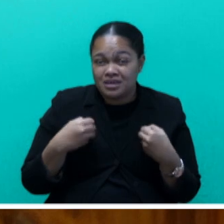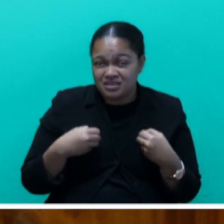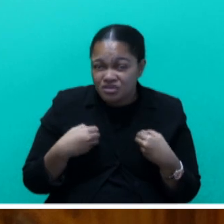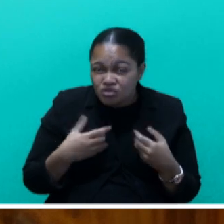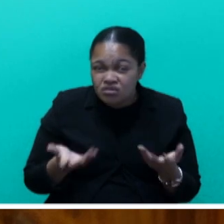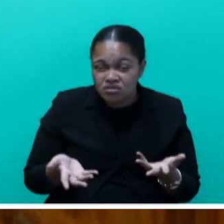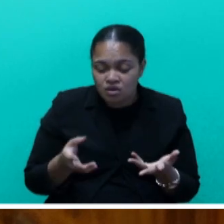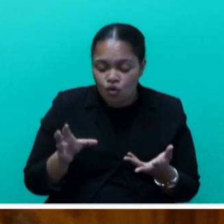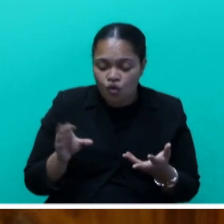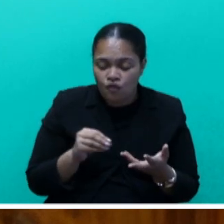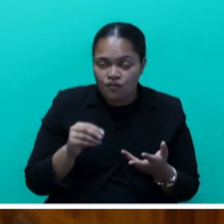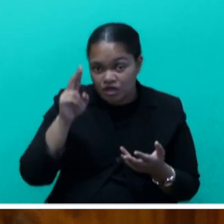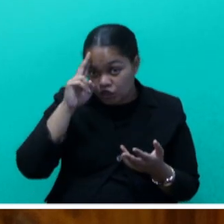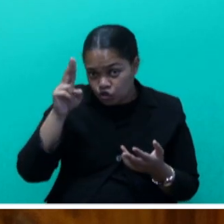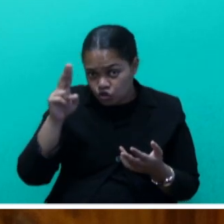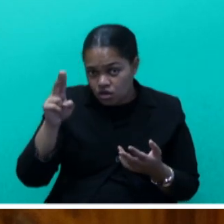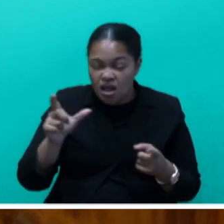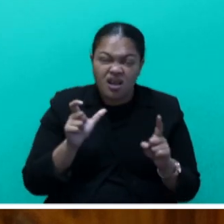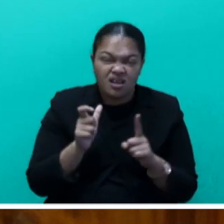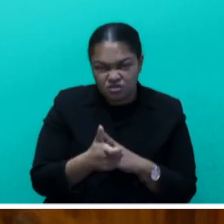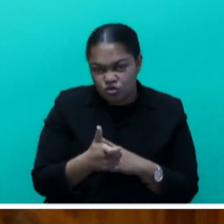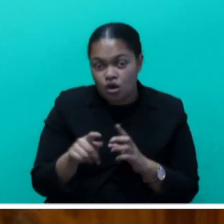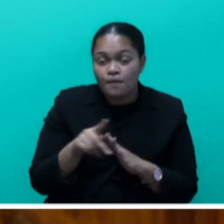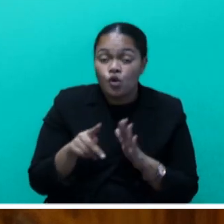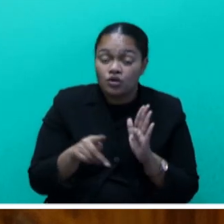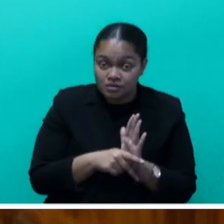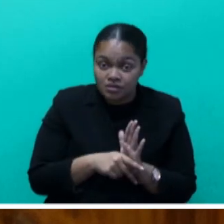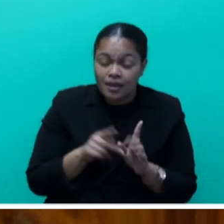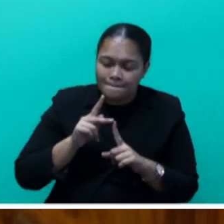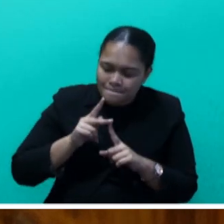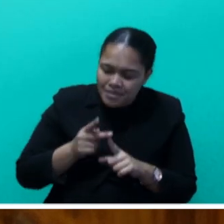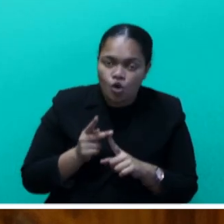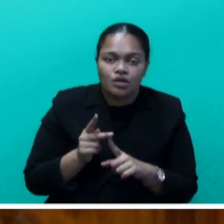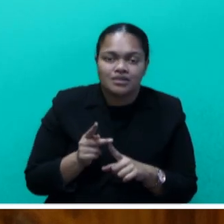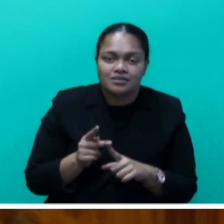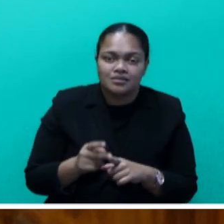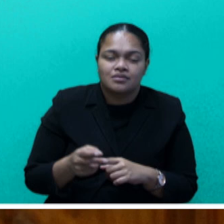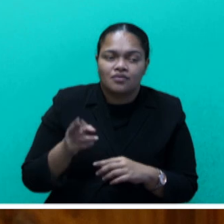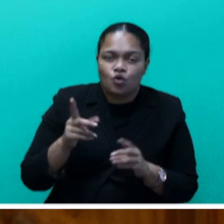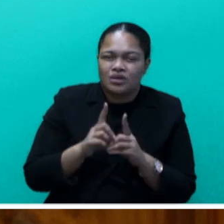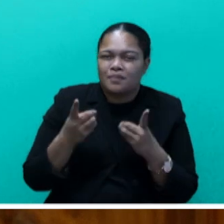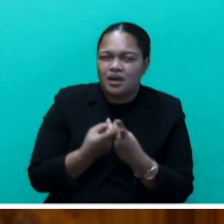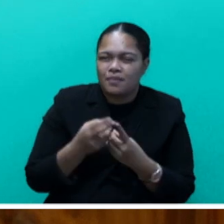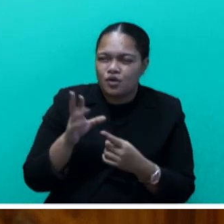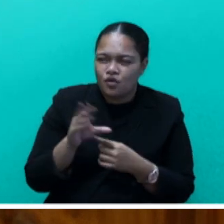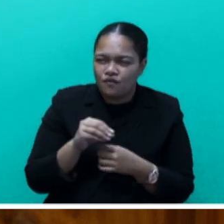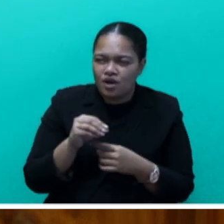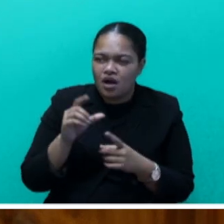of our national cultural policy is a priority for the Department of Culture.